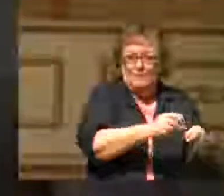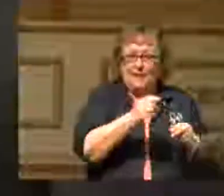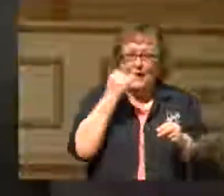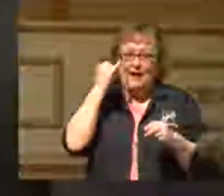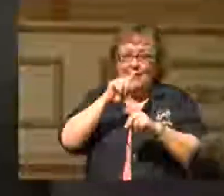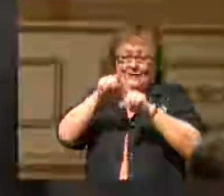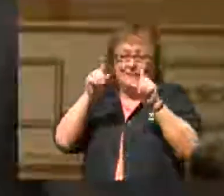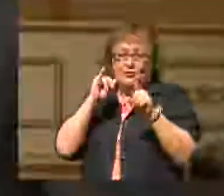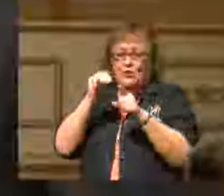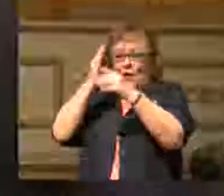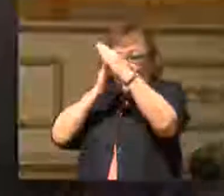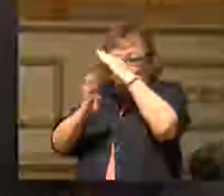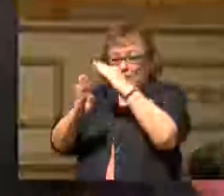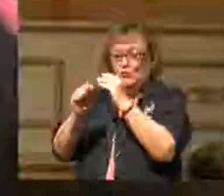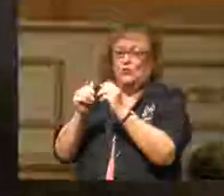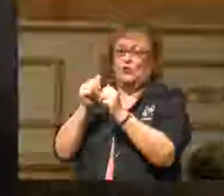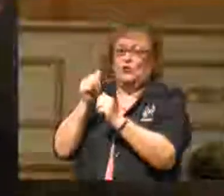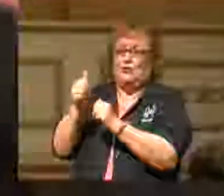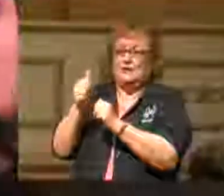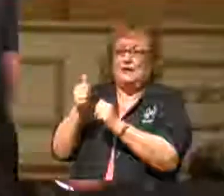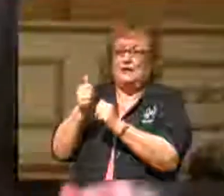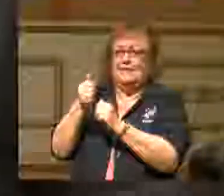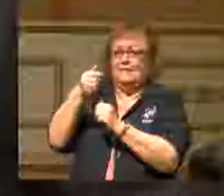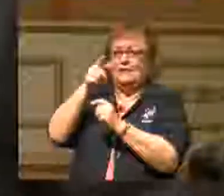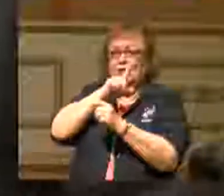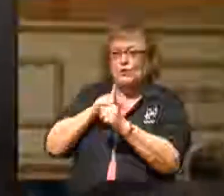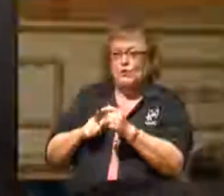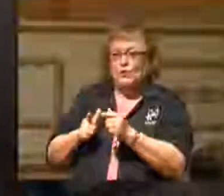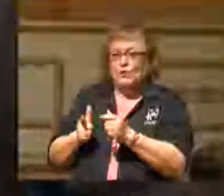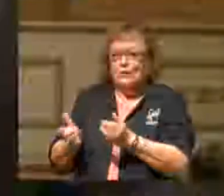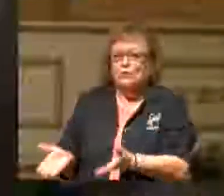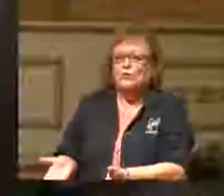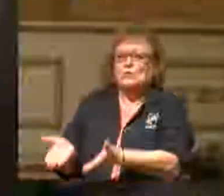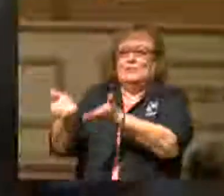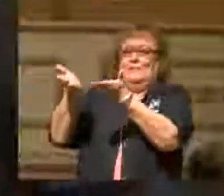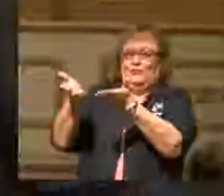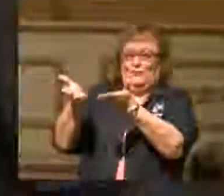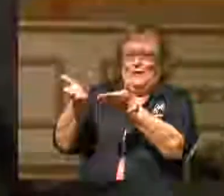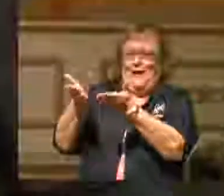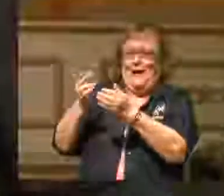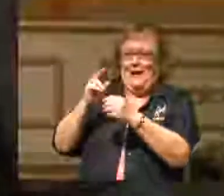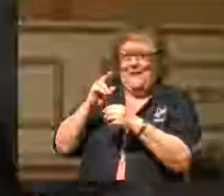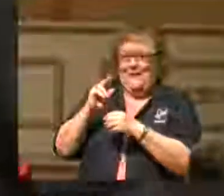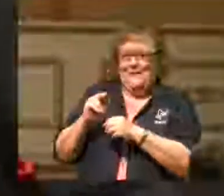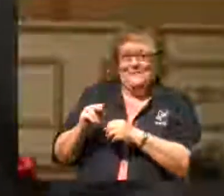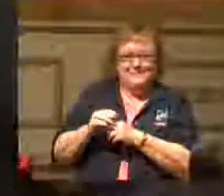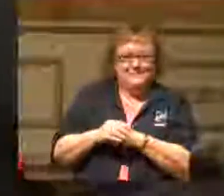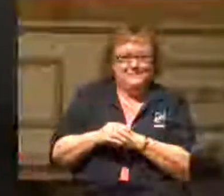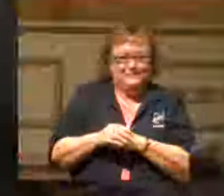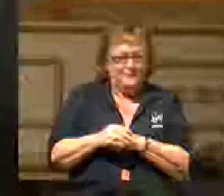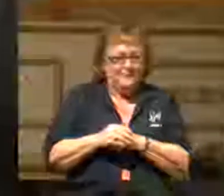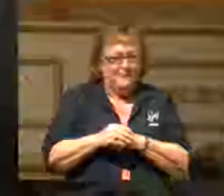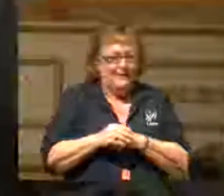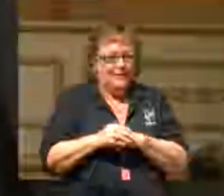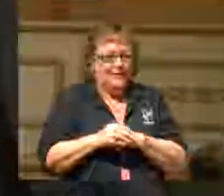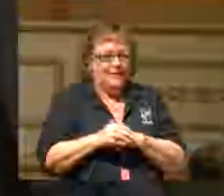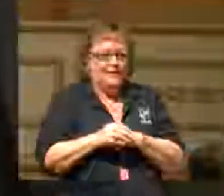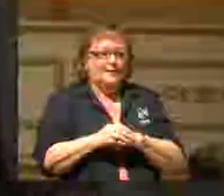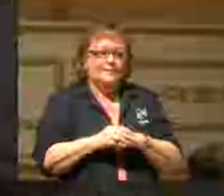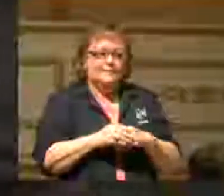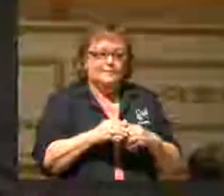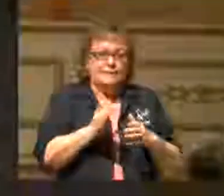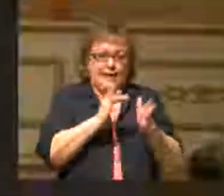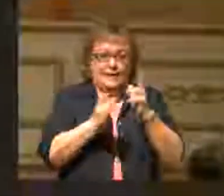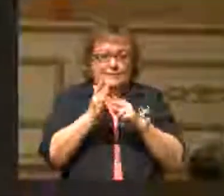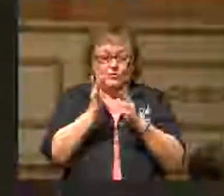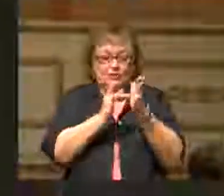So he addressed all the others who were invited and kind of hit them between the eyes. Then he